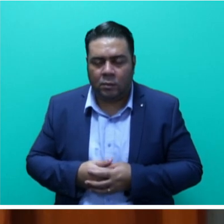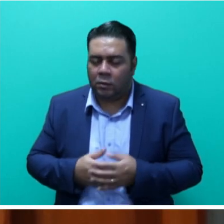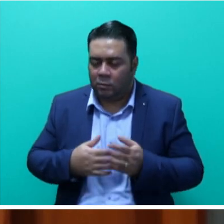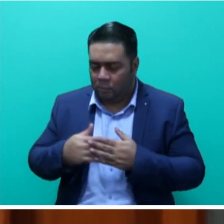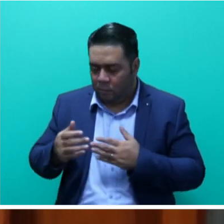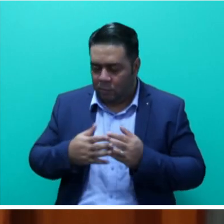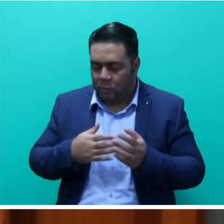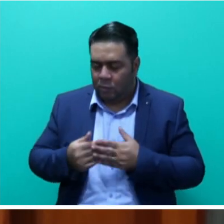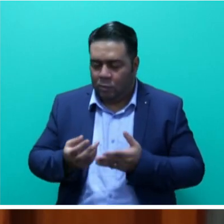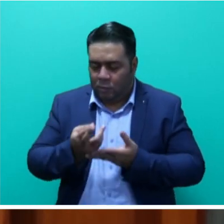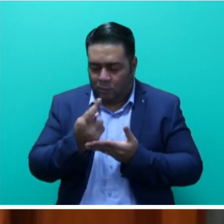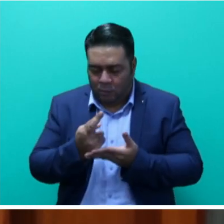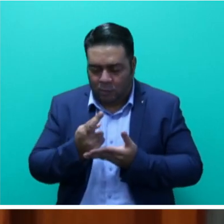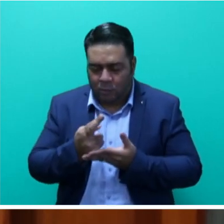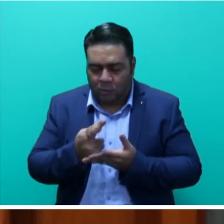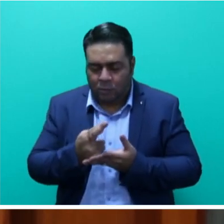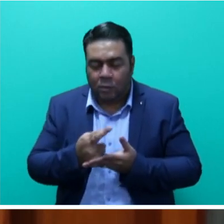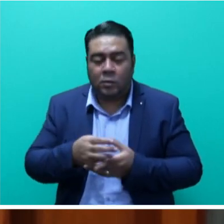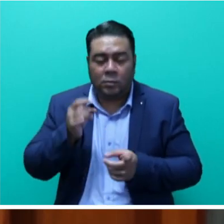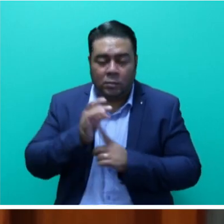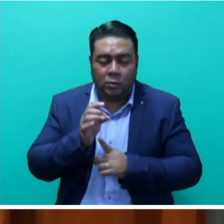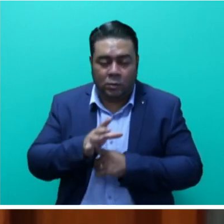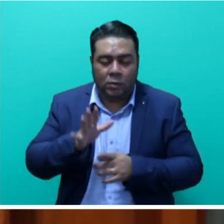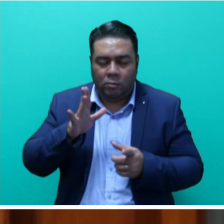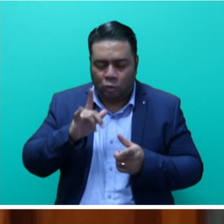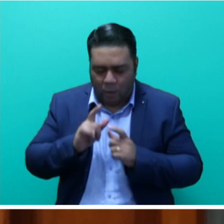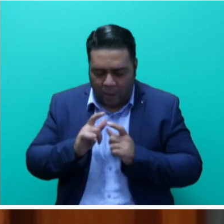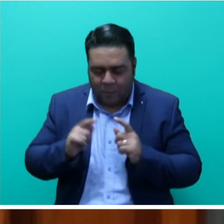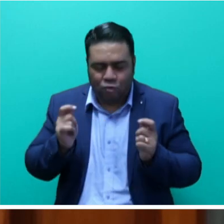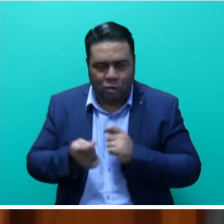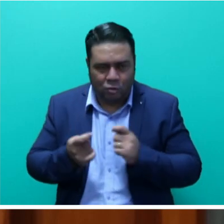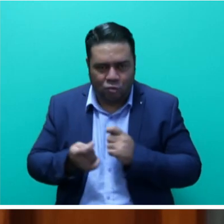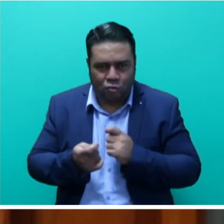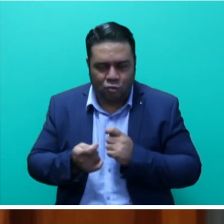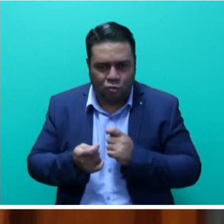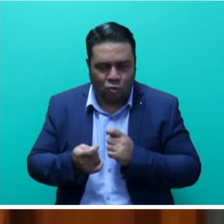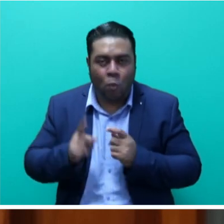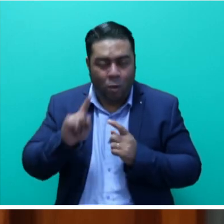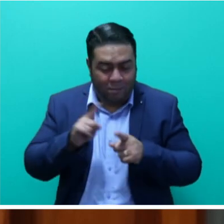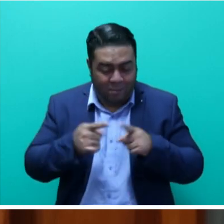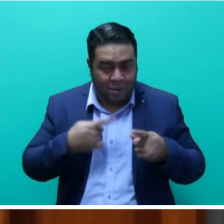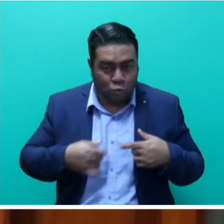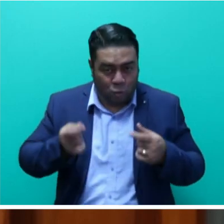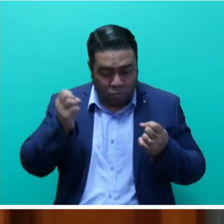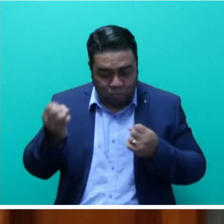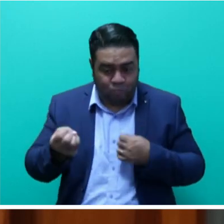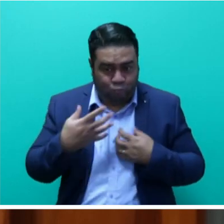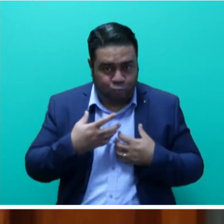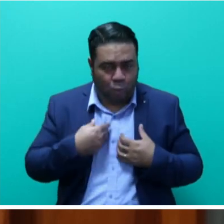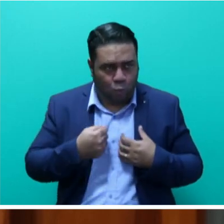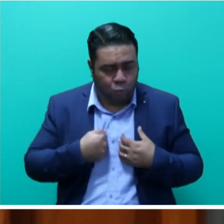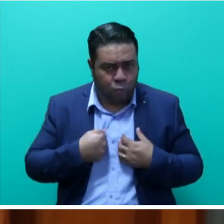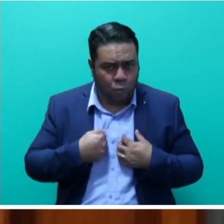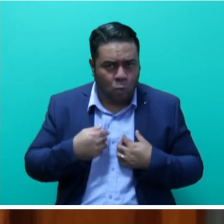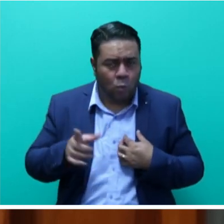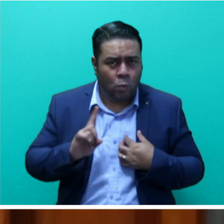resiliency, particularly when it comes to climate change. One of the things that really struck me, sir, was for